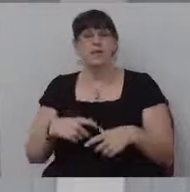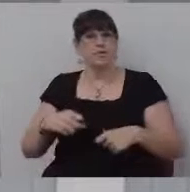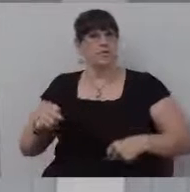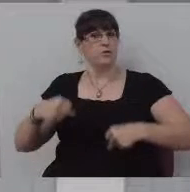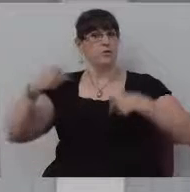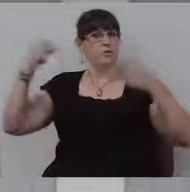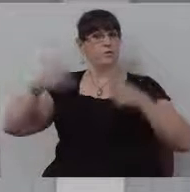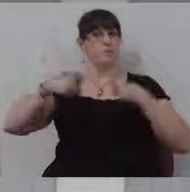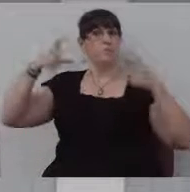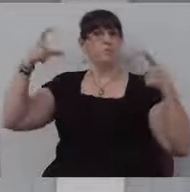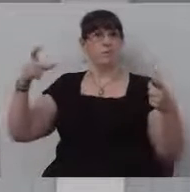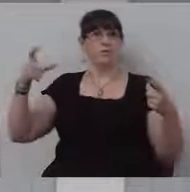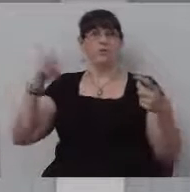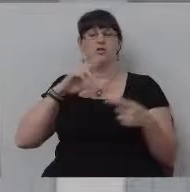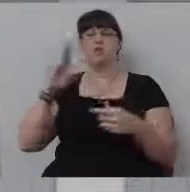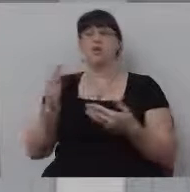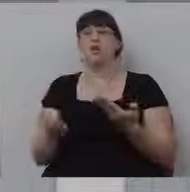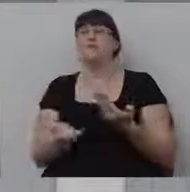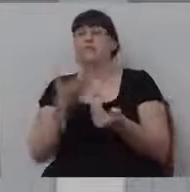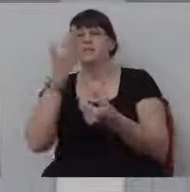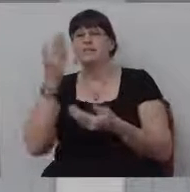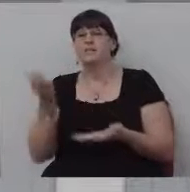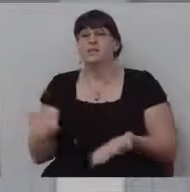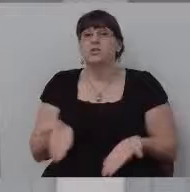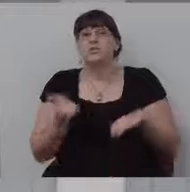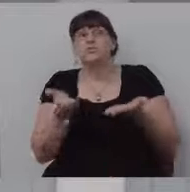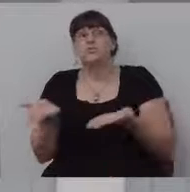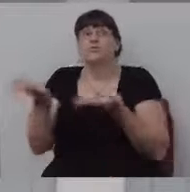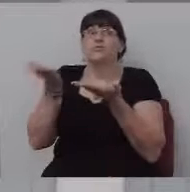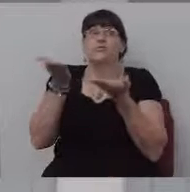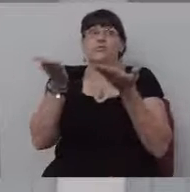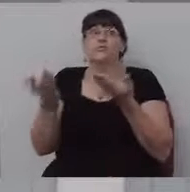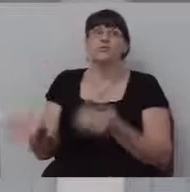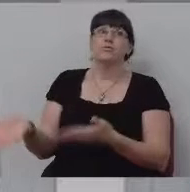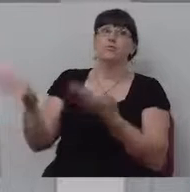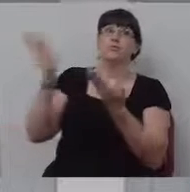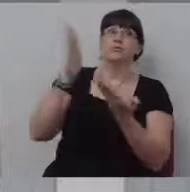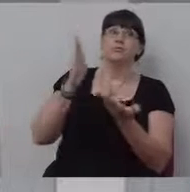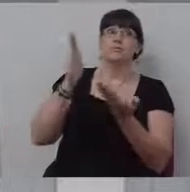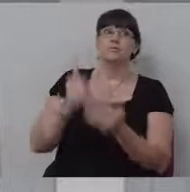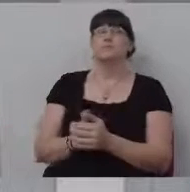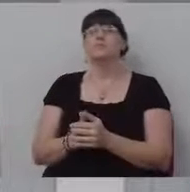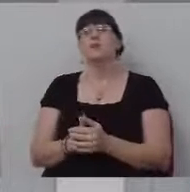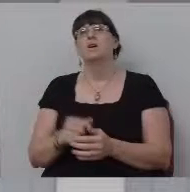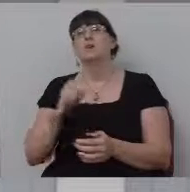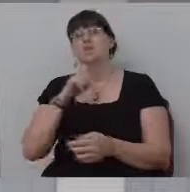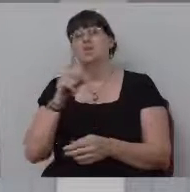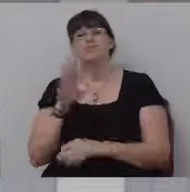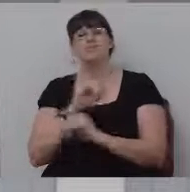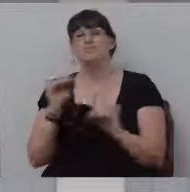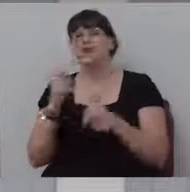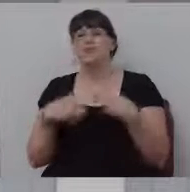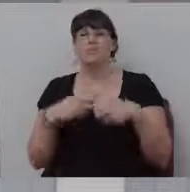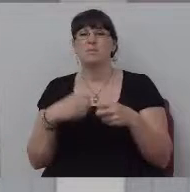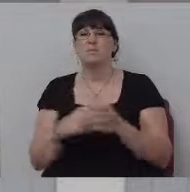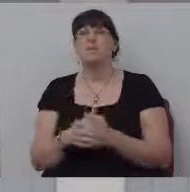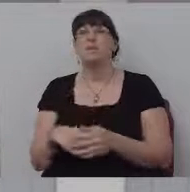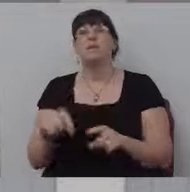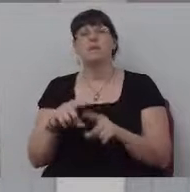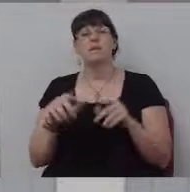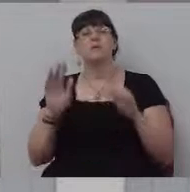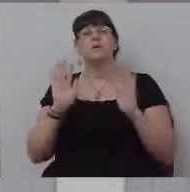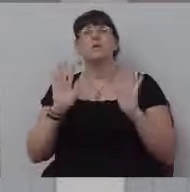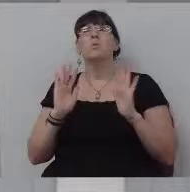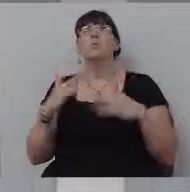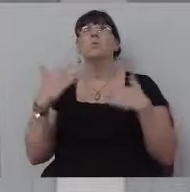And so, and, uh, so you come right back up real easy. so, uh, it wasn't any problem at all, but you know, what an, what an incredible